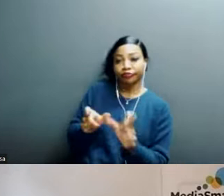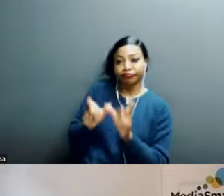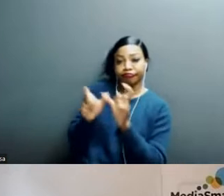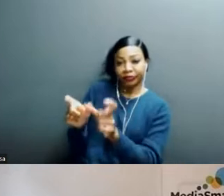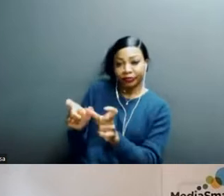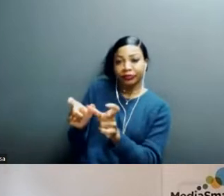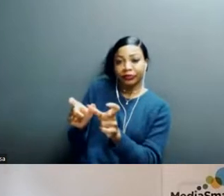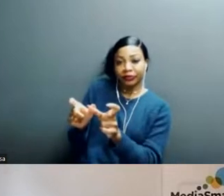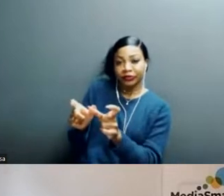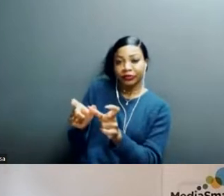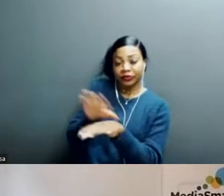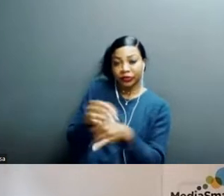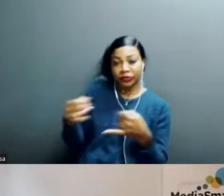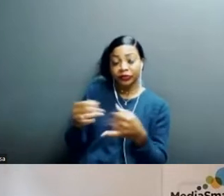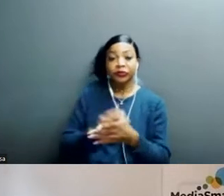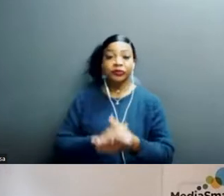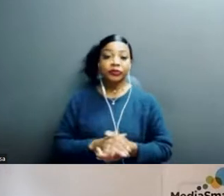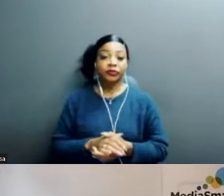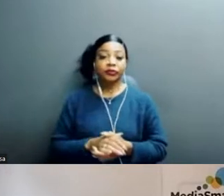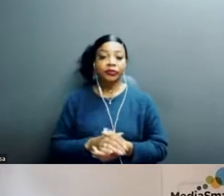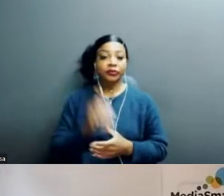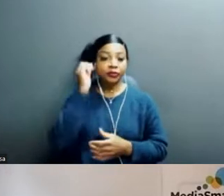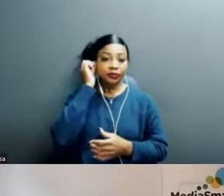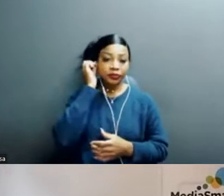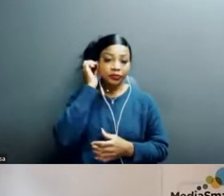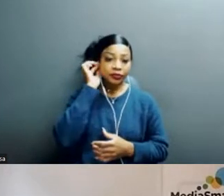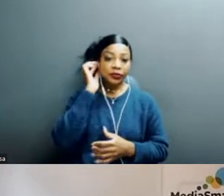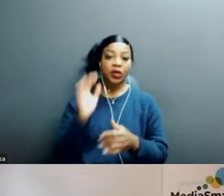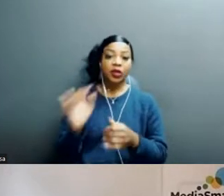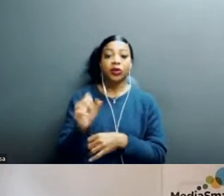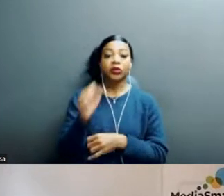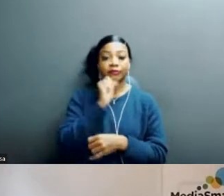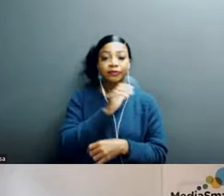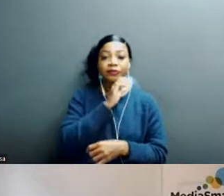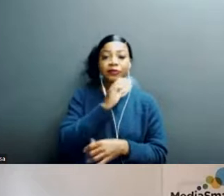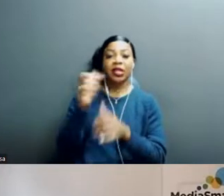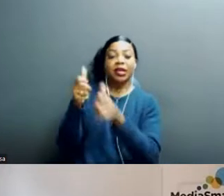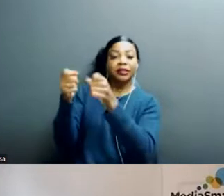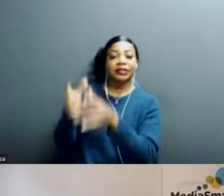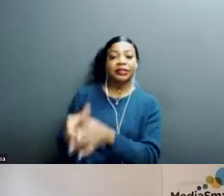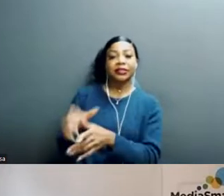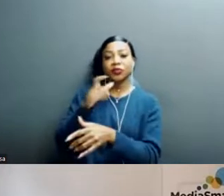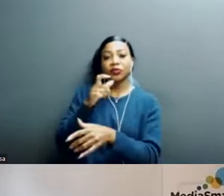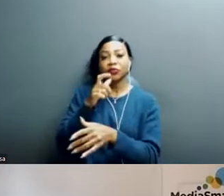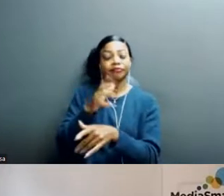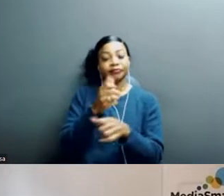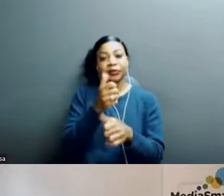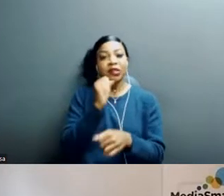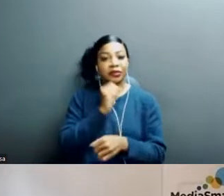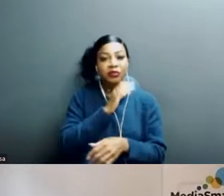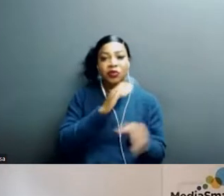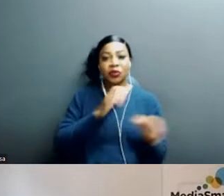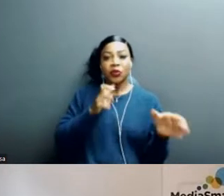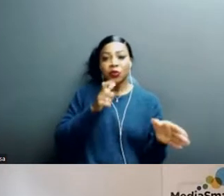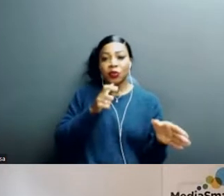online. And that often refers to older individuals like executives that come from a generation where we didn't have technology so actively didn't